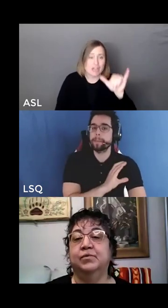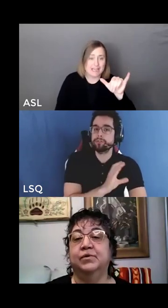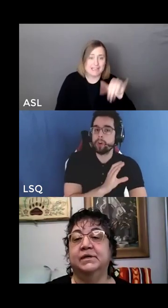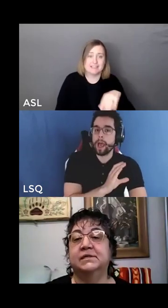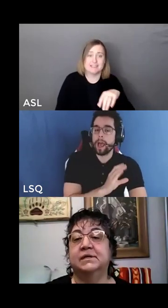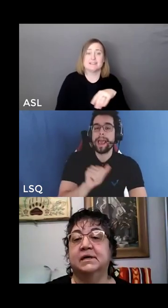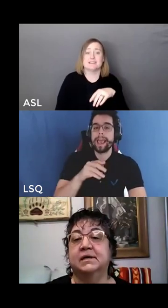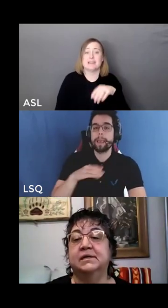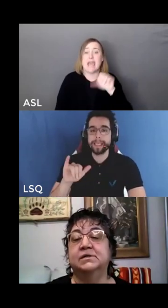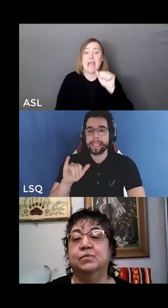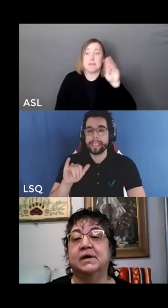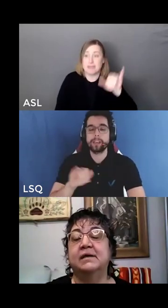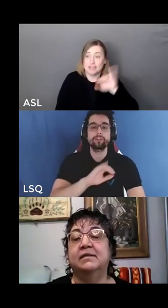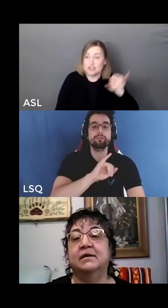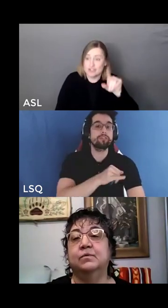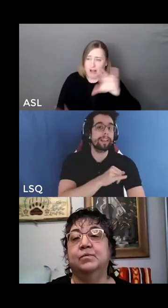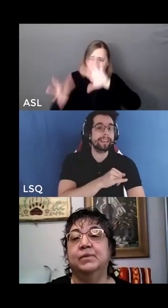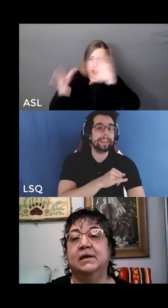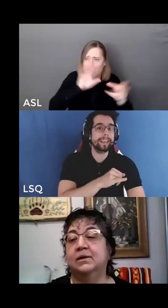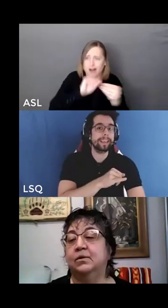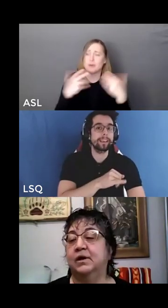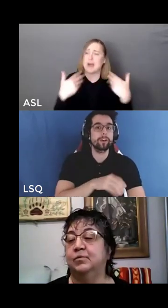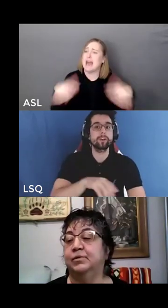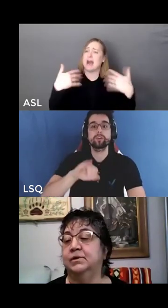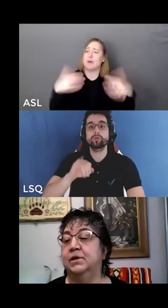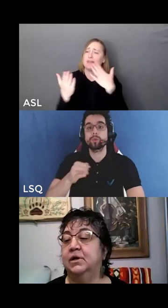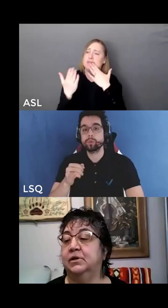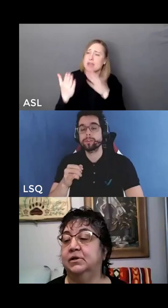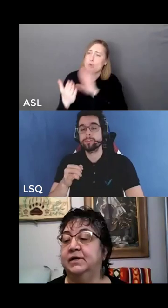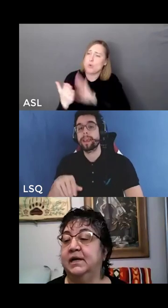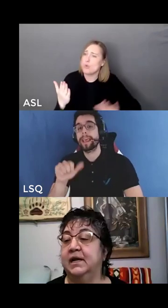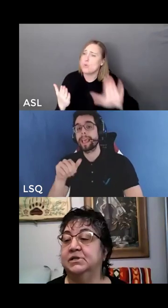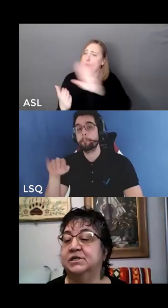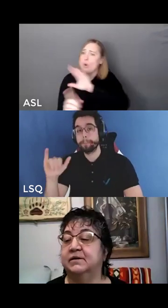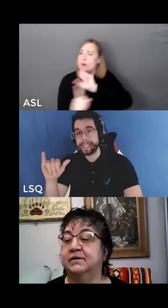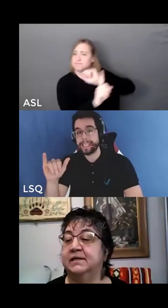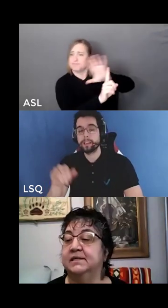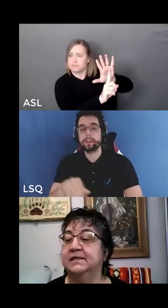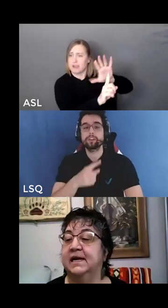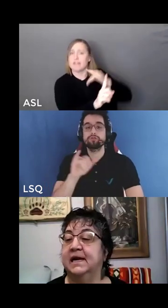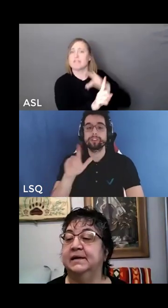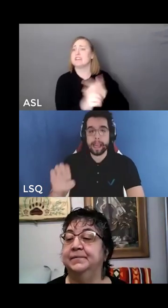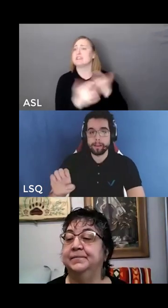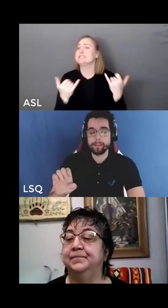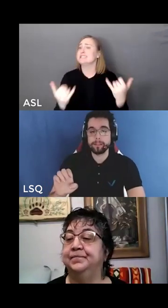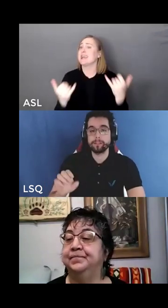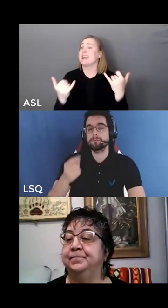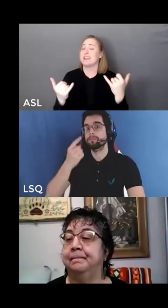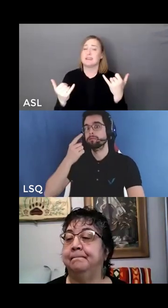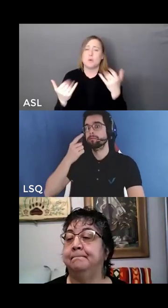of your input into what I think will be an incredible learning and sharing today.